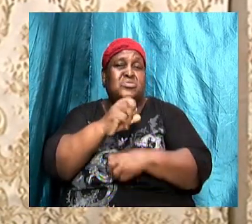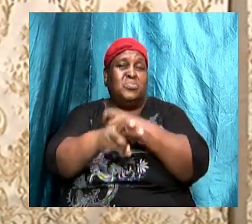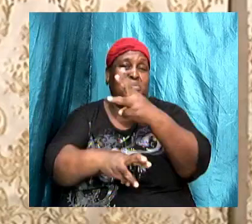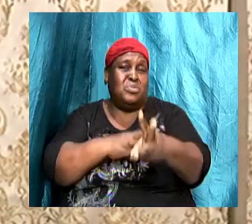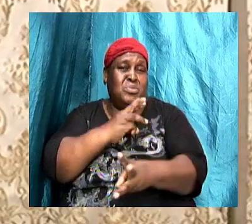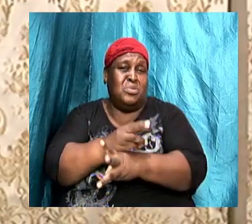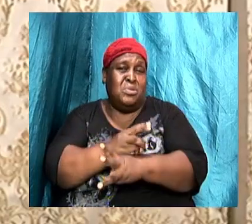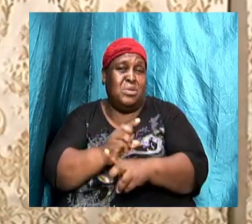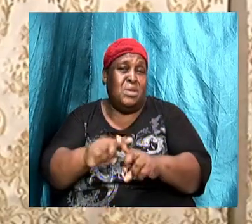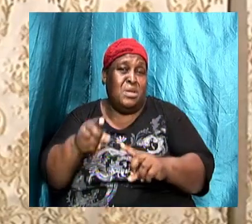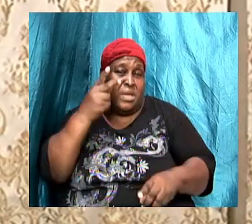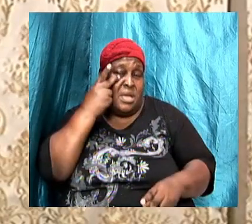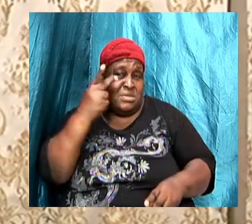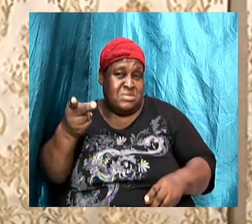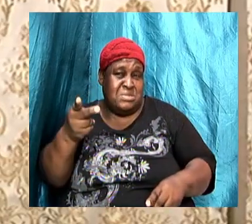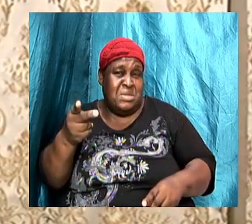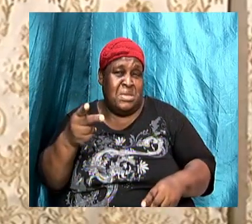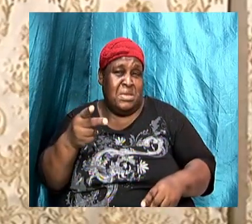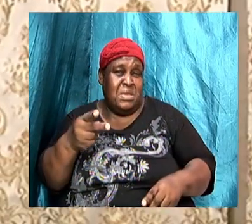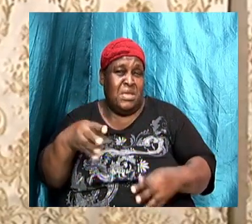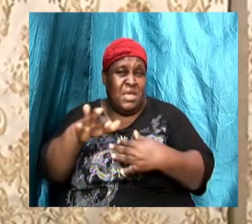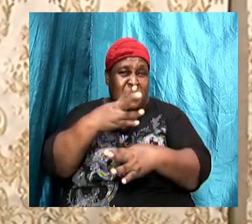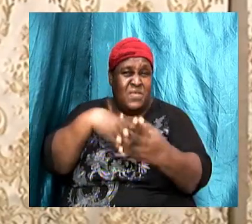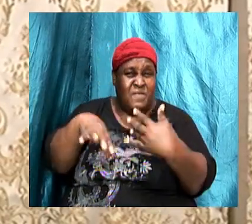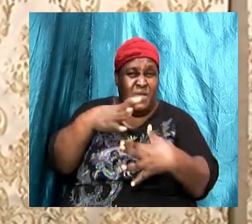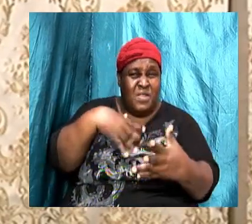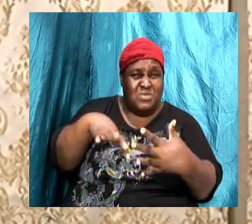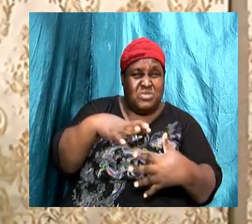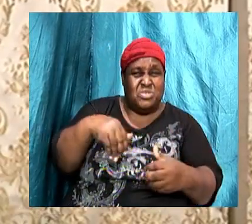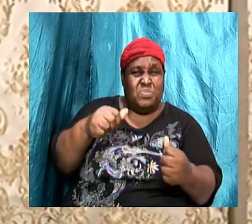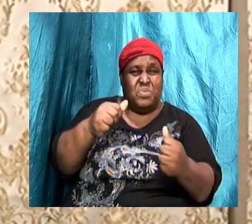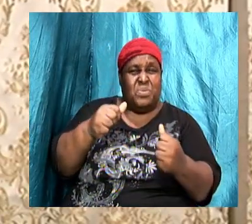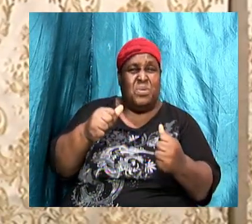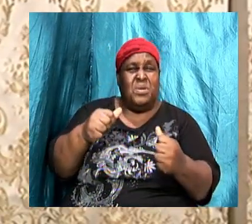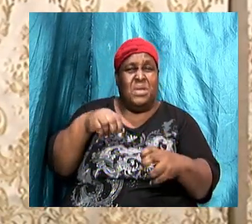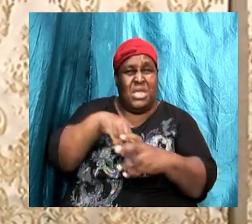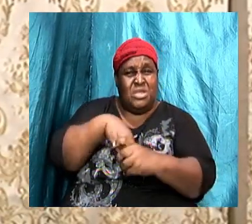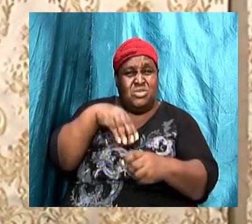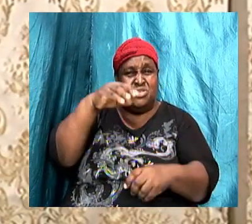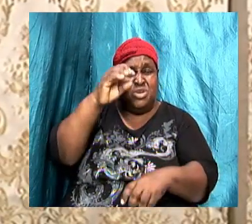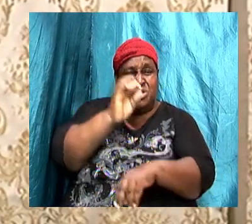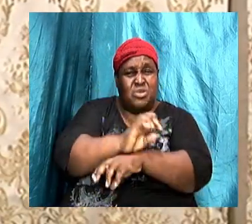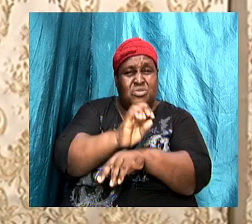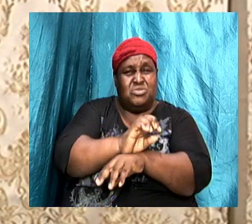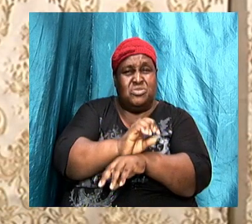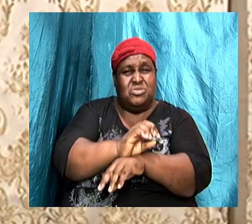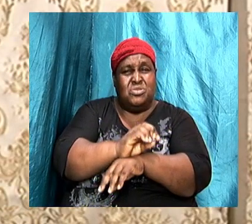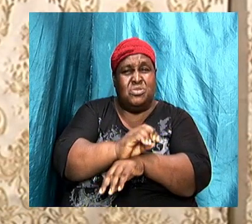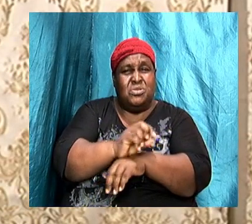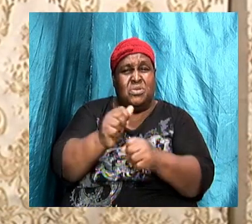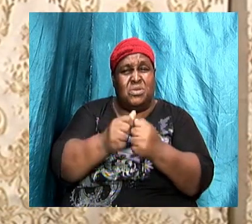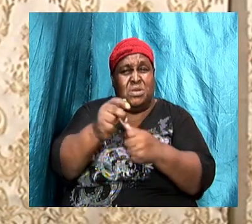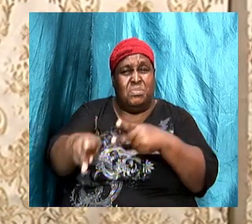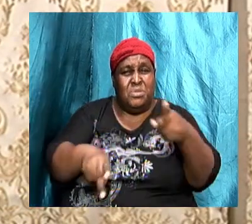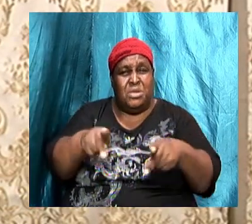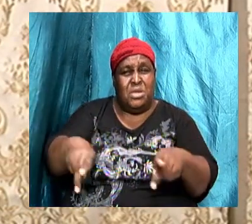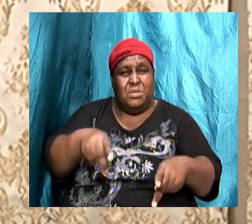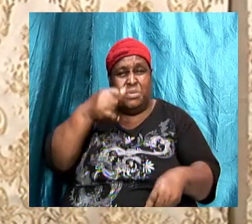me. Subjecting myself to being in a church and say that the Lord have control of my life. Let me